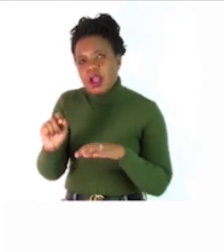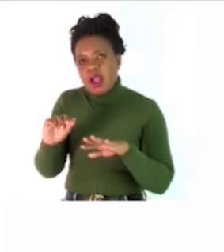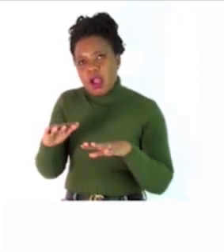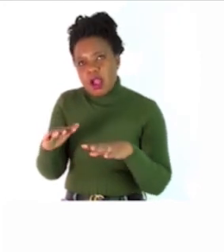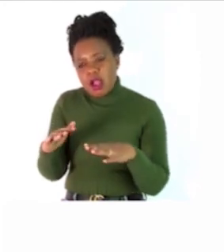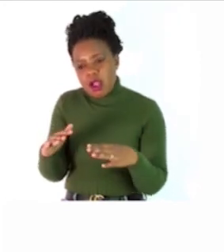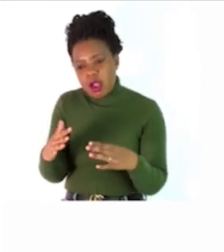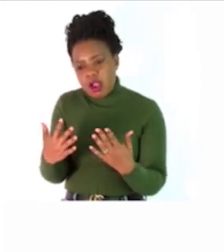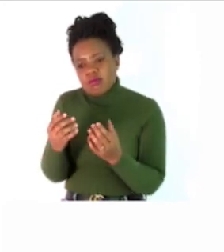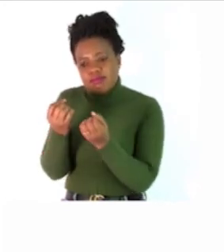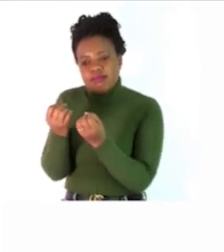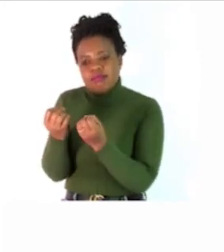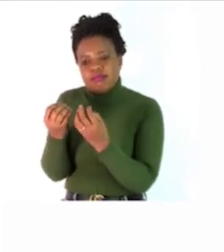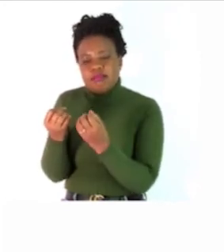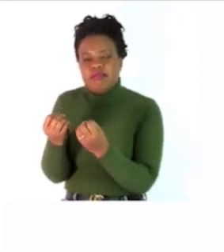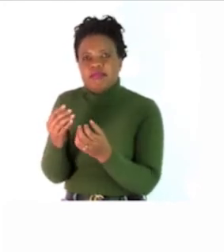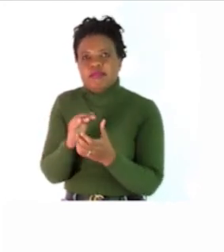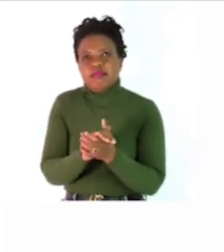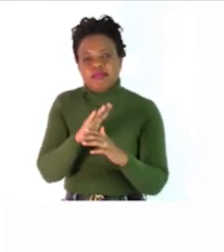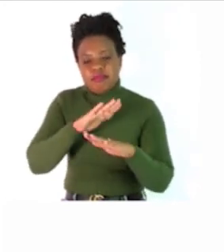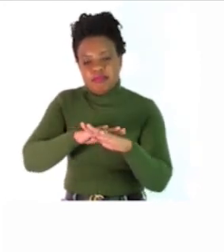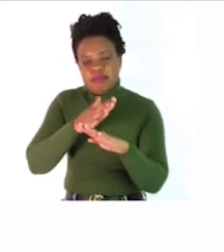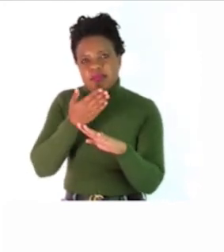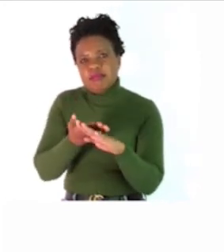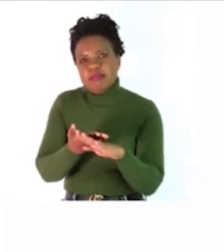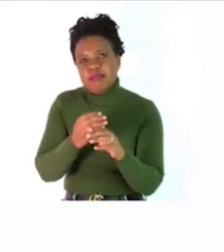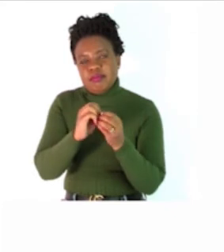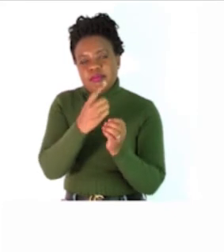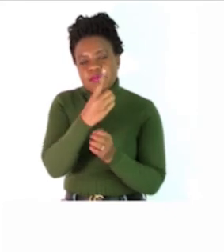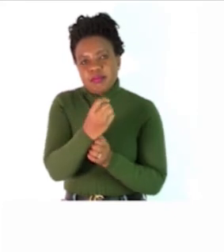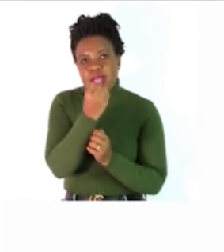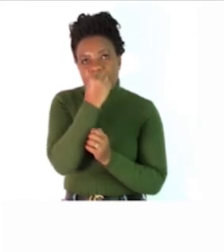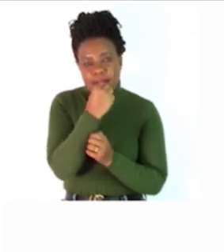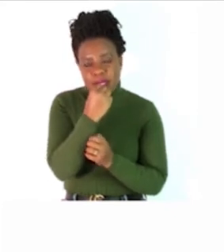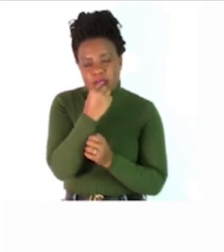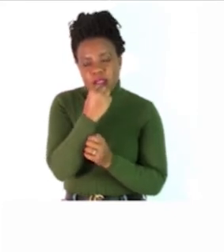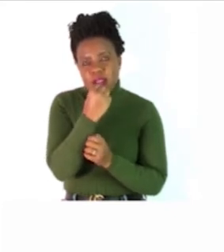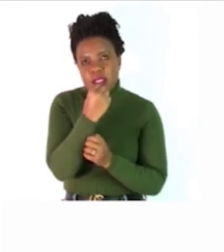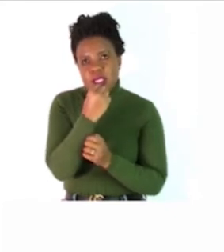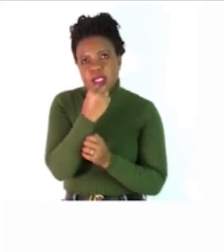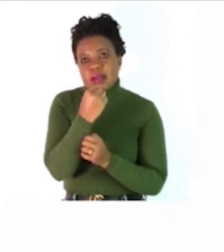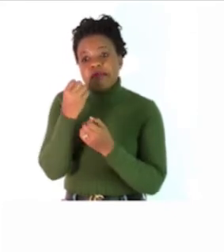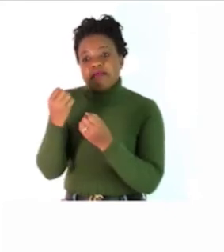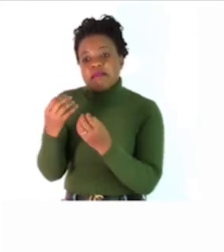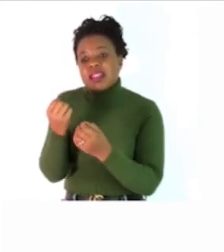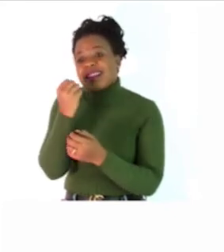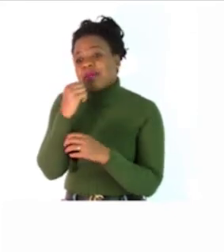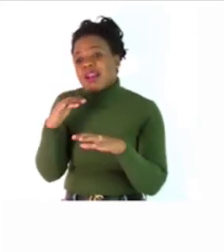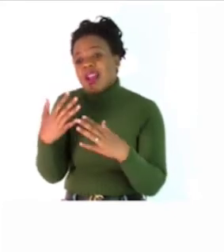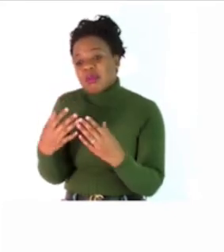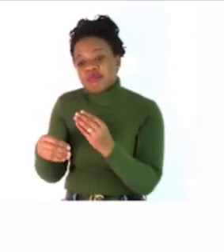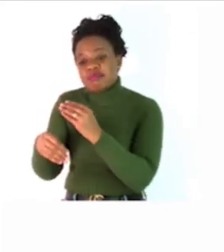example number one we are giving an example there an apple one apple many apples